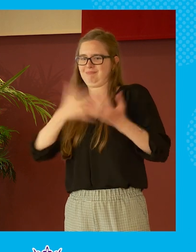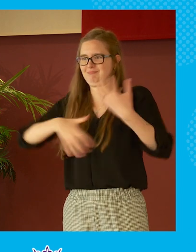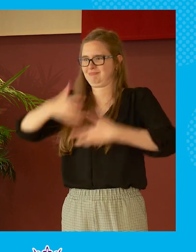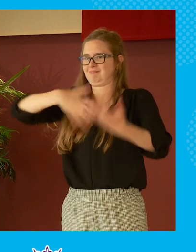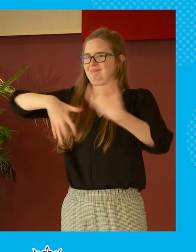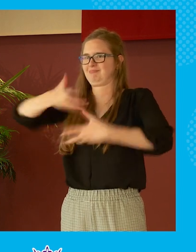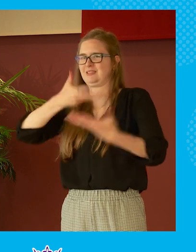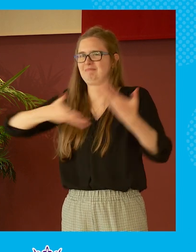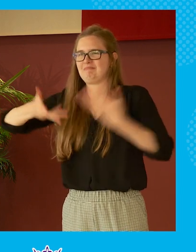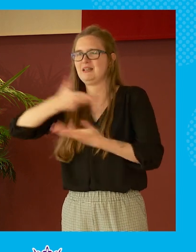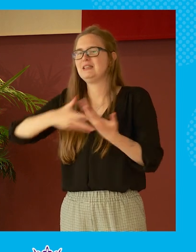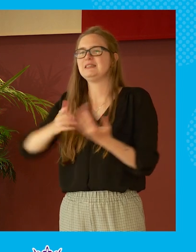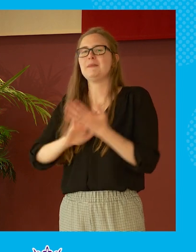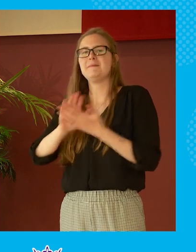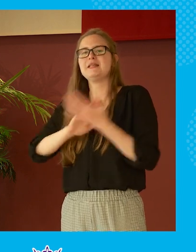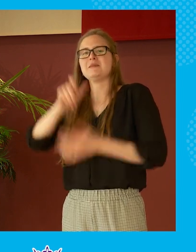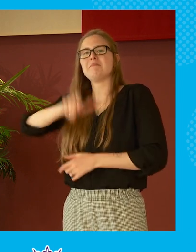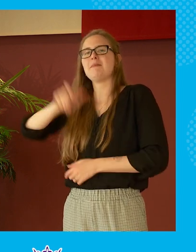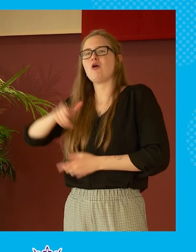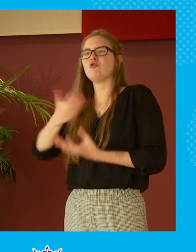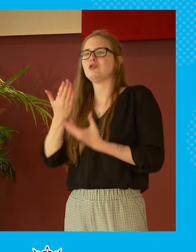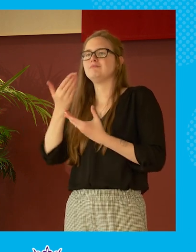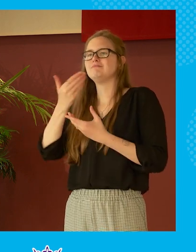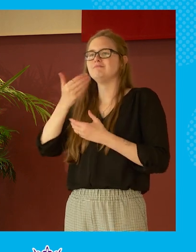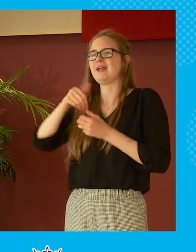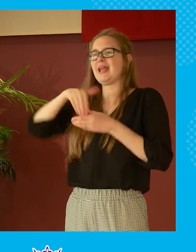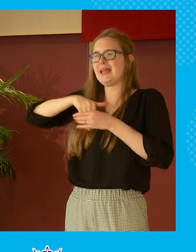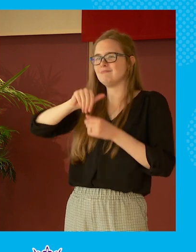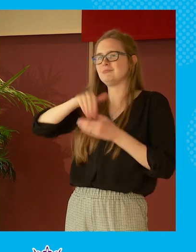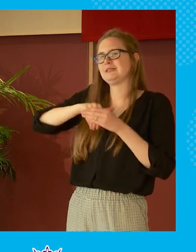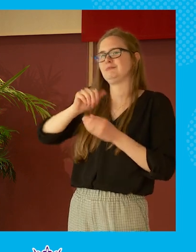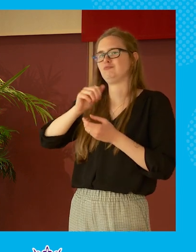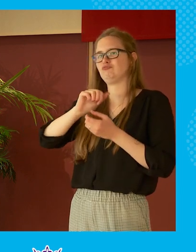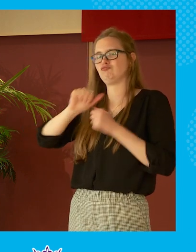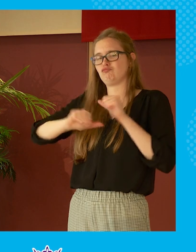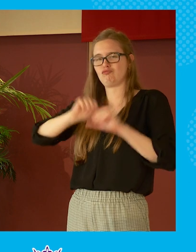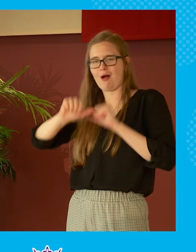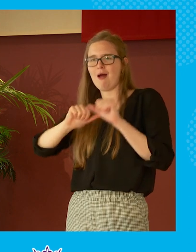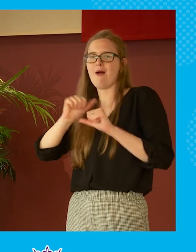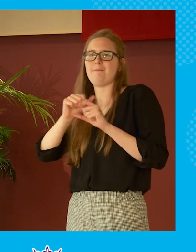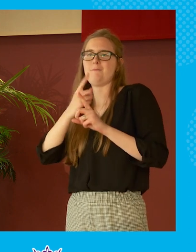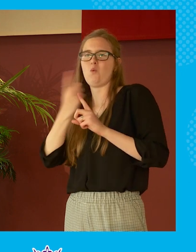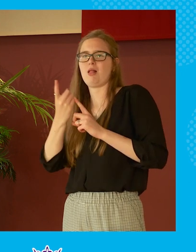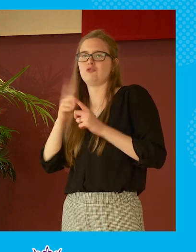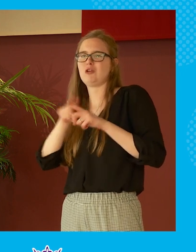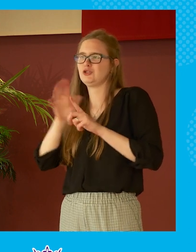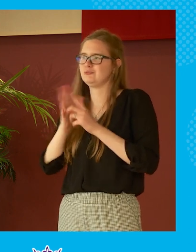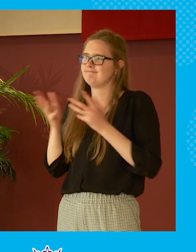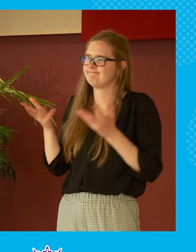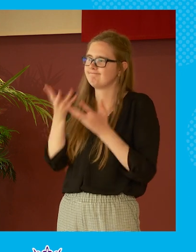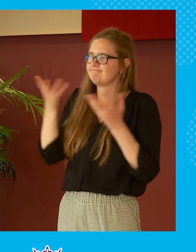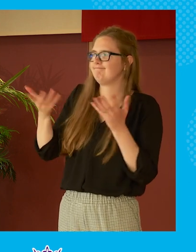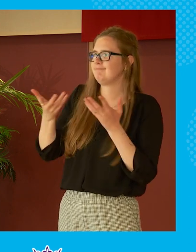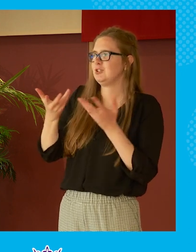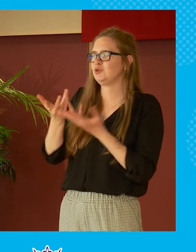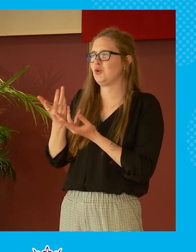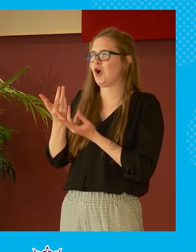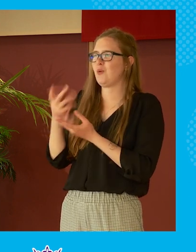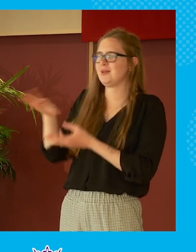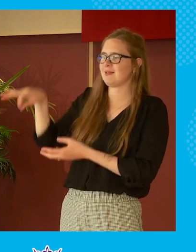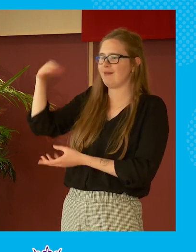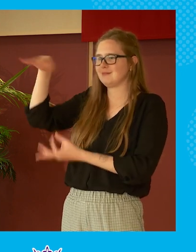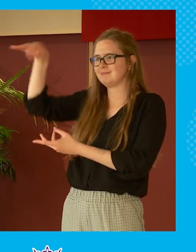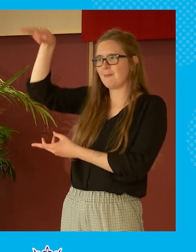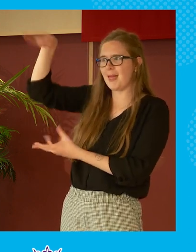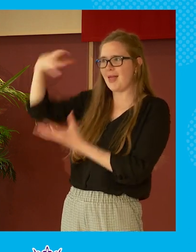to the extent that people who are participating in the programs do cooperate and pushing back on that and not always take the bait